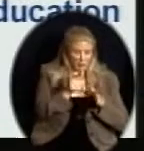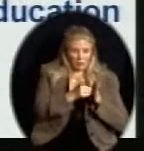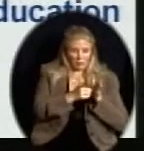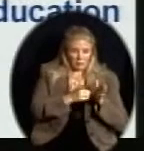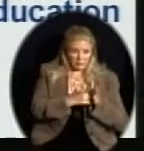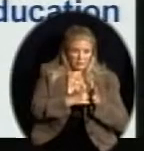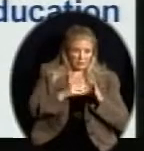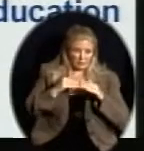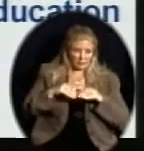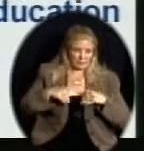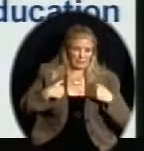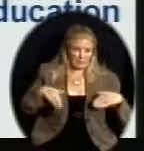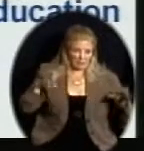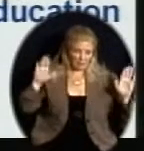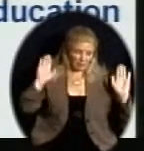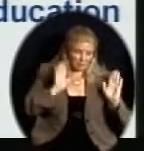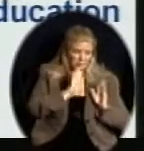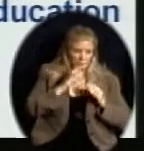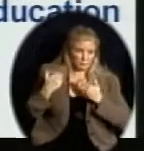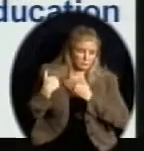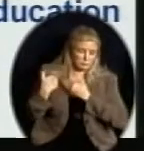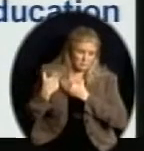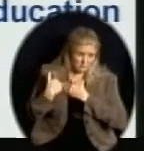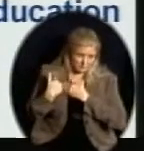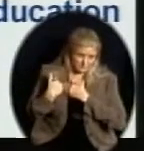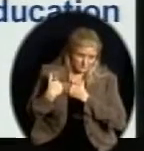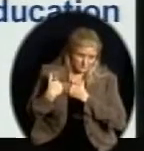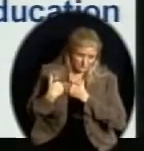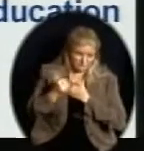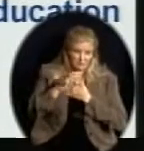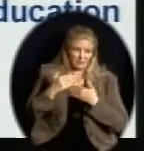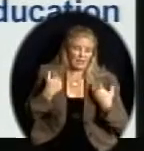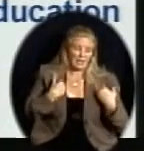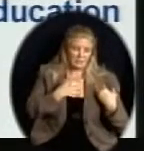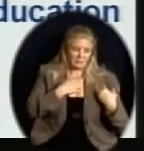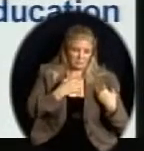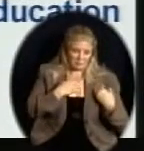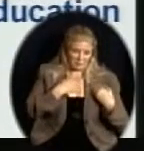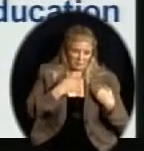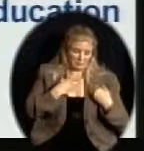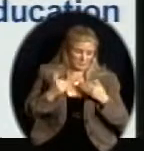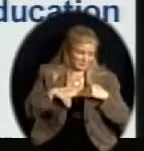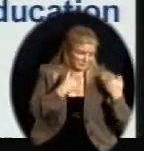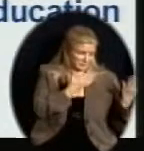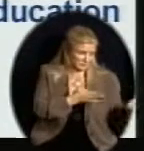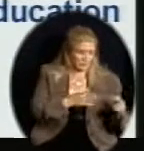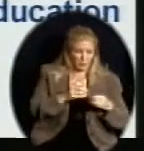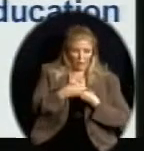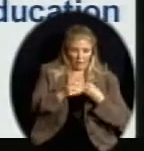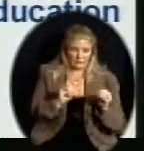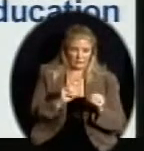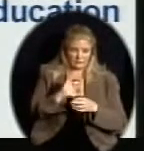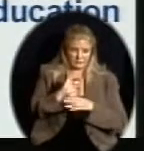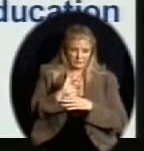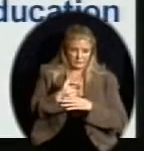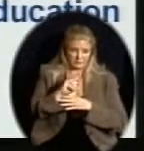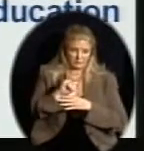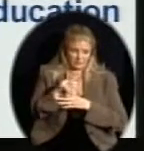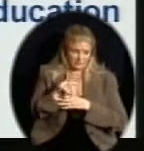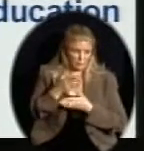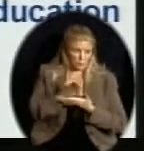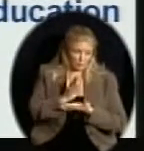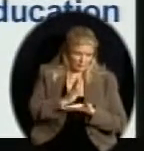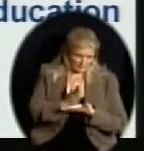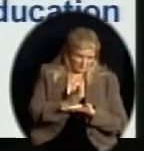and turned the complaints over to the Office of Civil Rights where they belonged. So the Kansas Department of